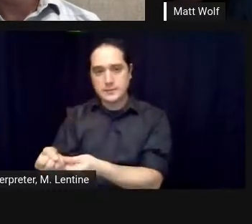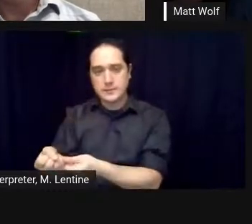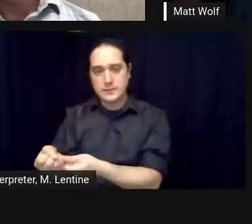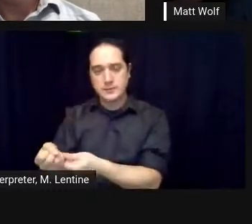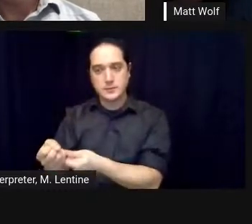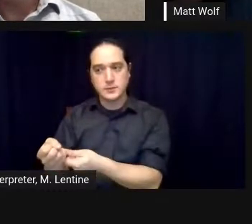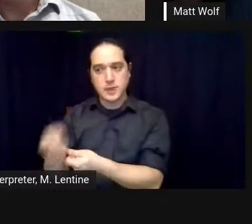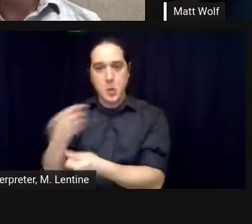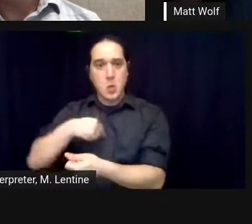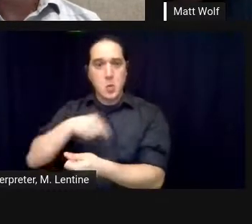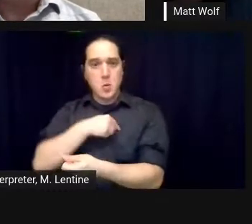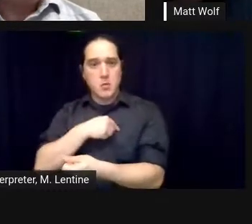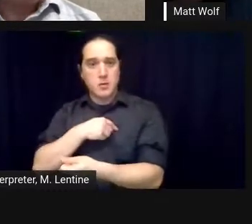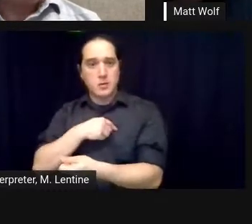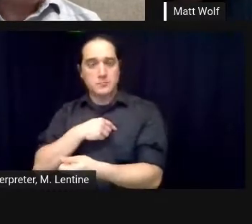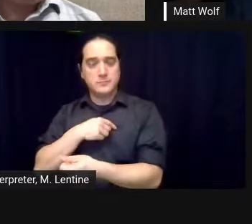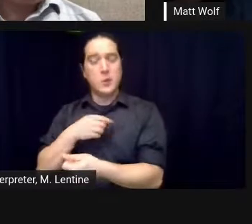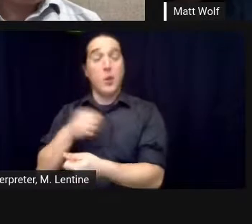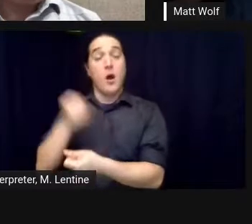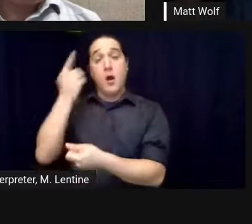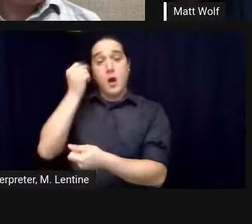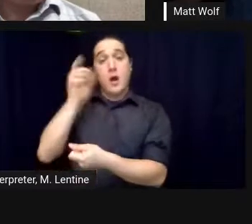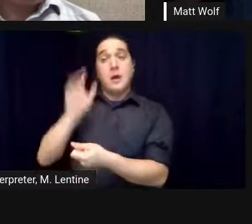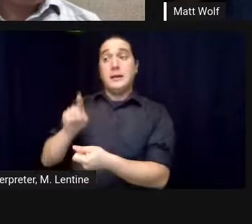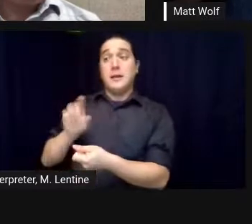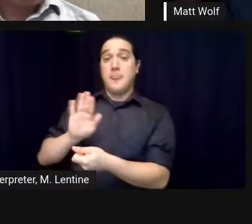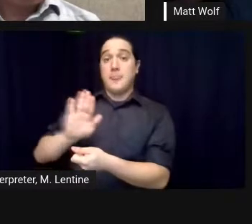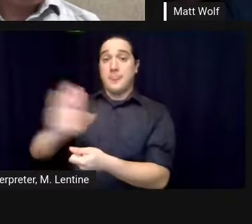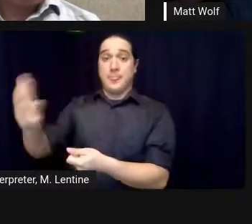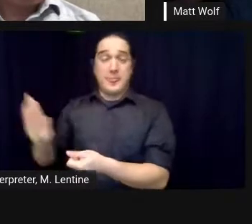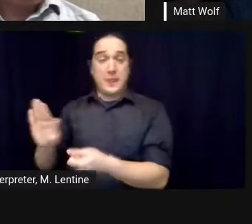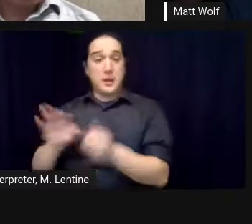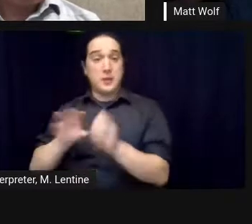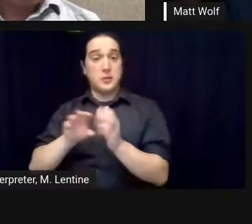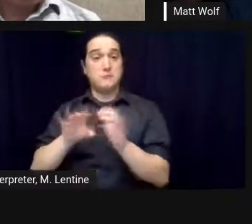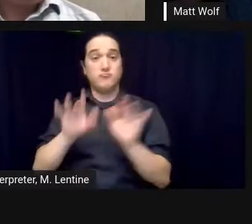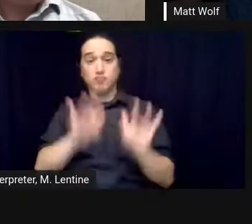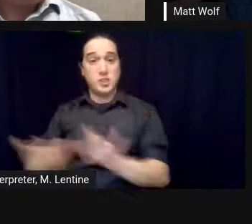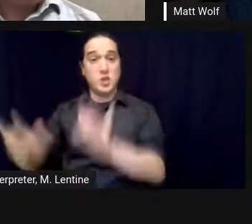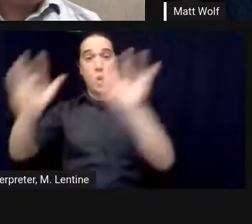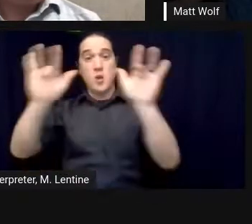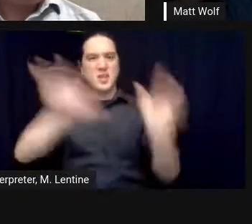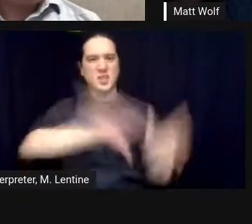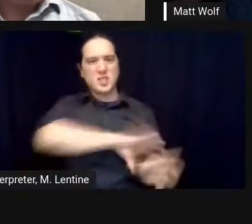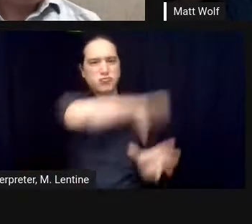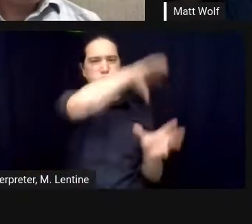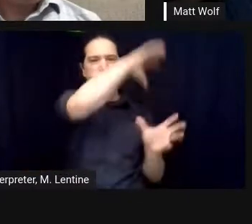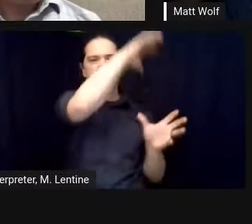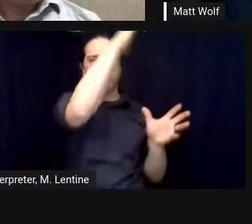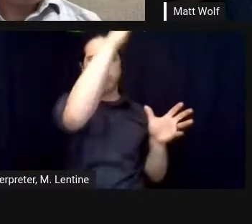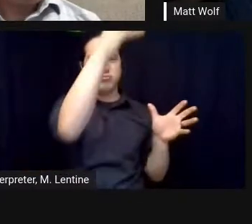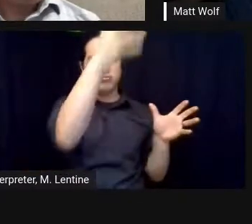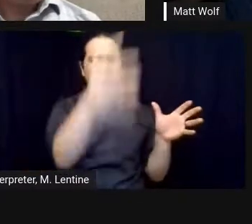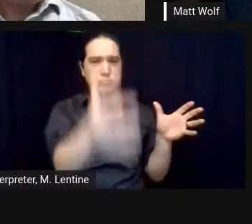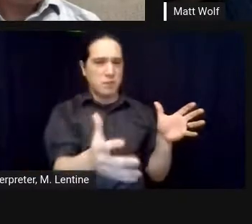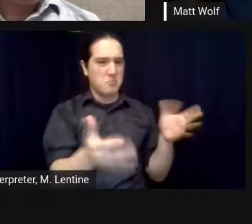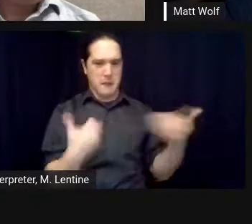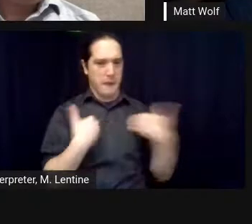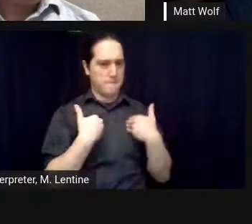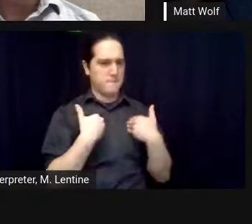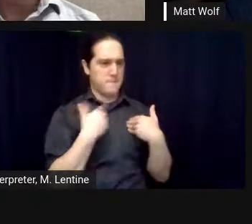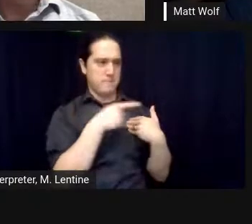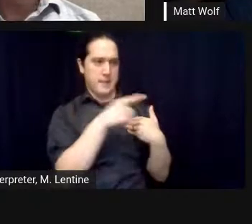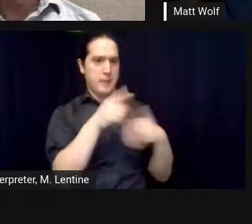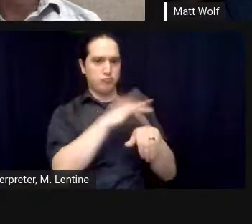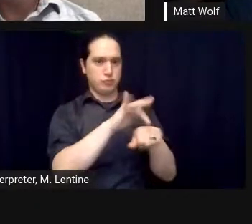to distill down into you know a under two hour film and that material that we talked about earlier wasn't